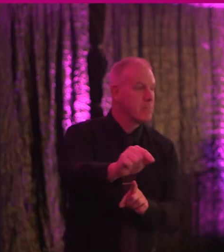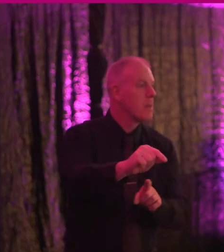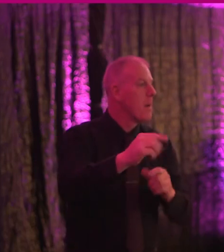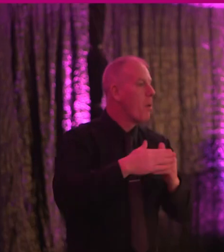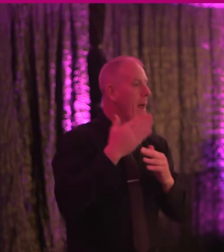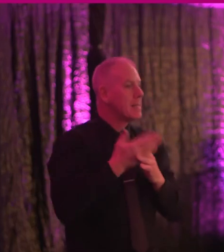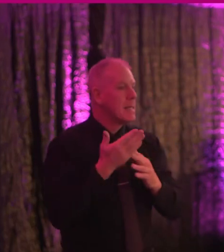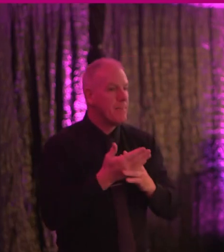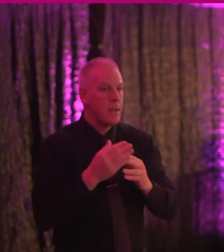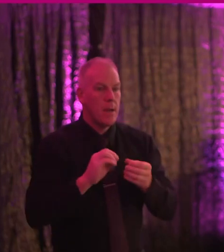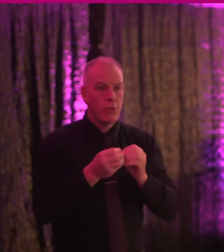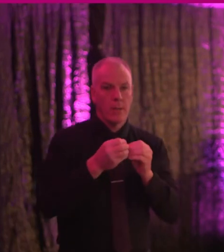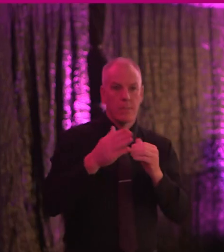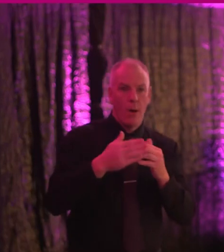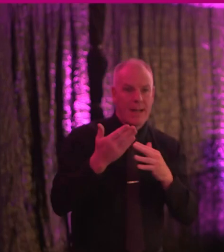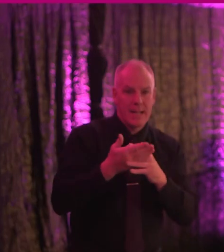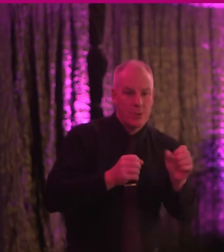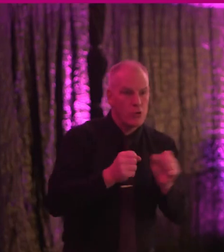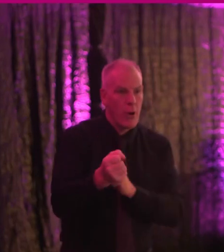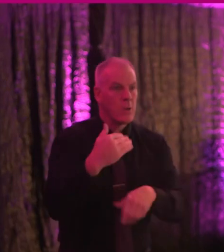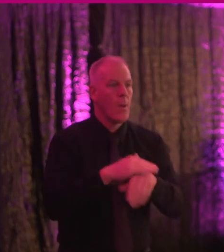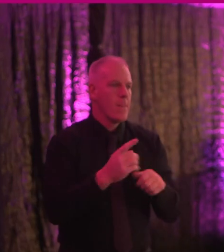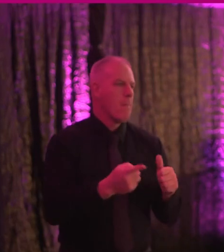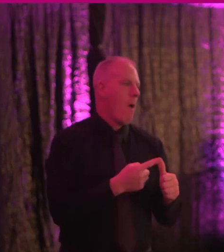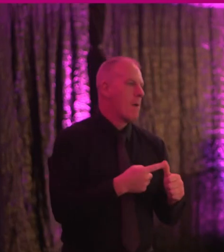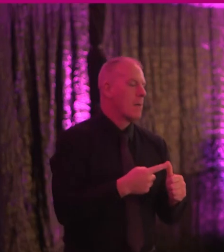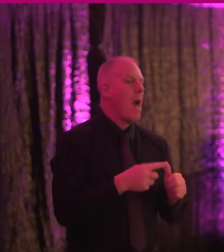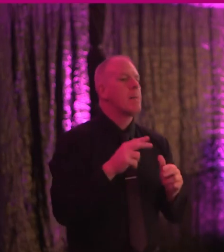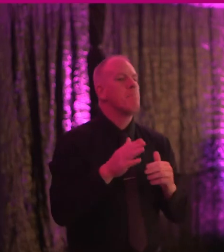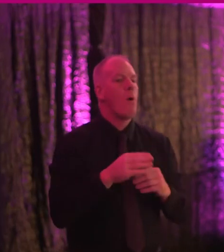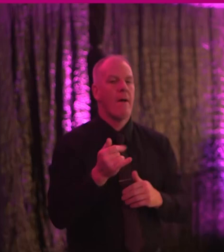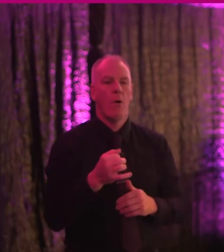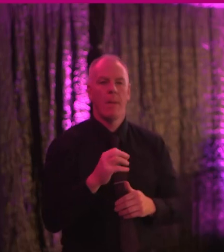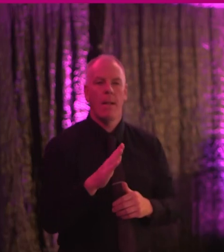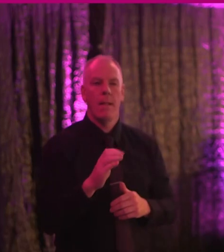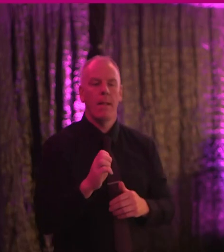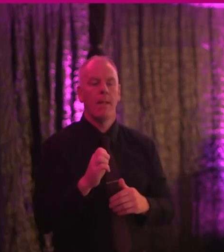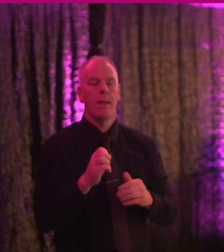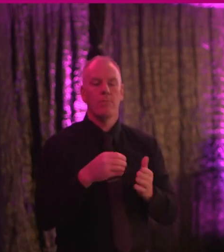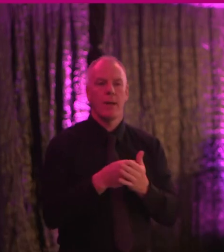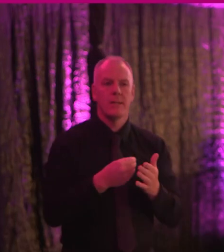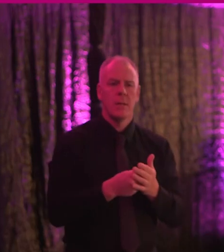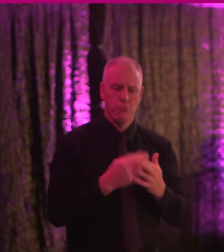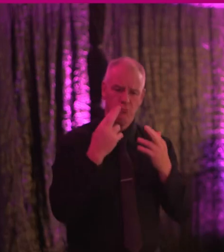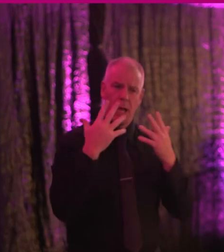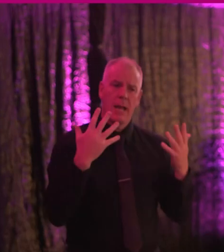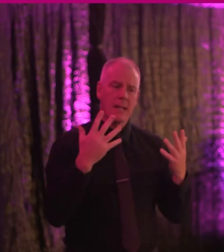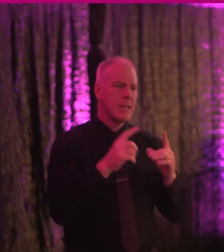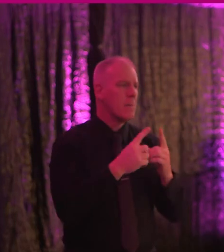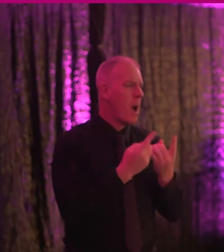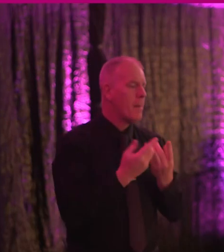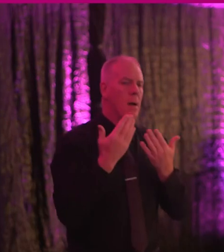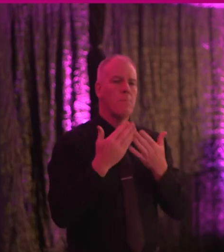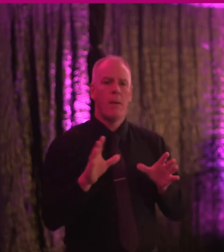and services in the market and to more affordable prices. I recognise that departments and public bodies have many compliance